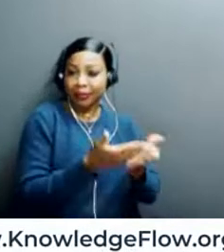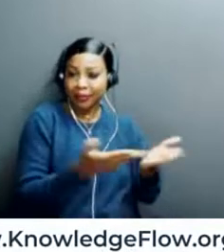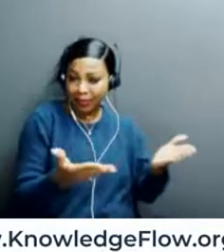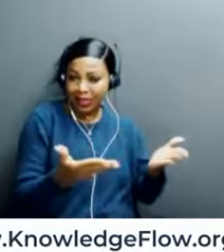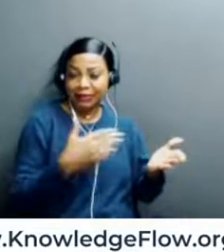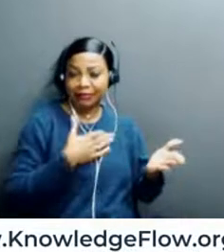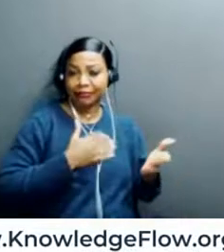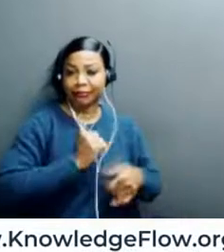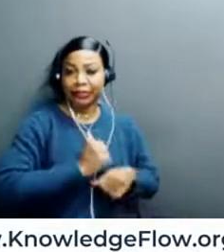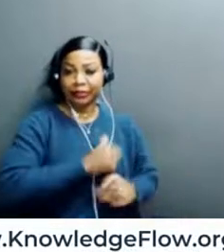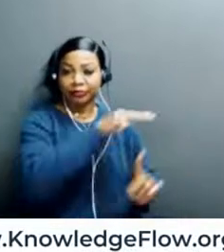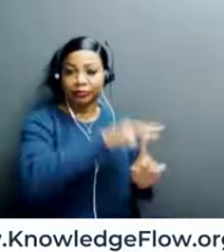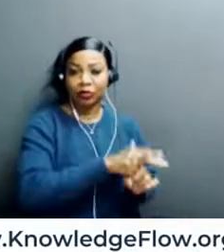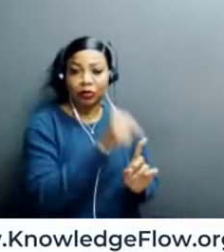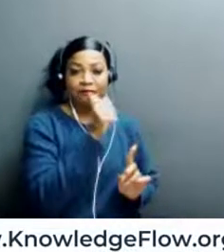space when doing so.